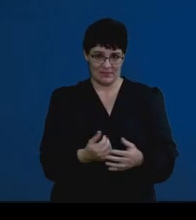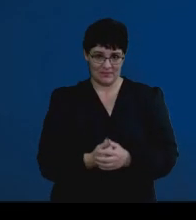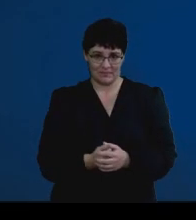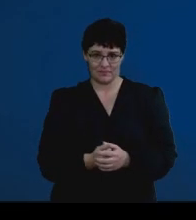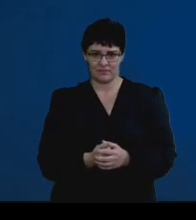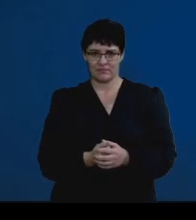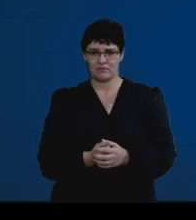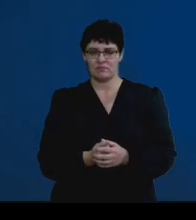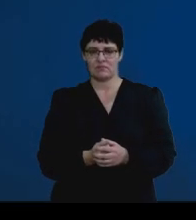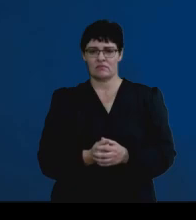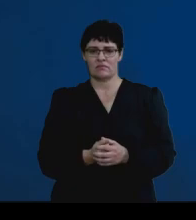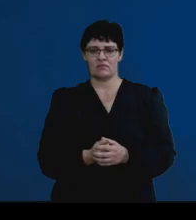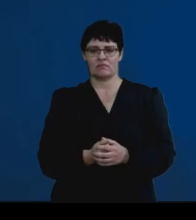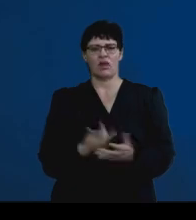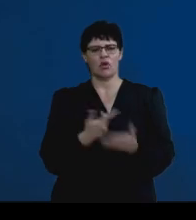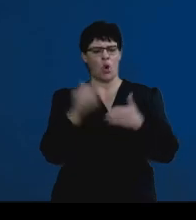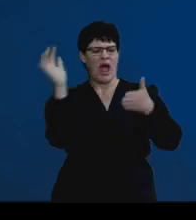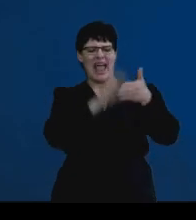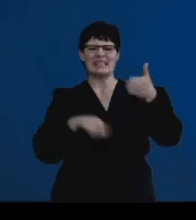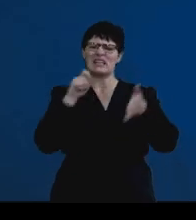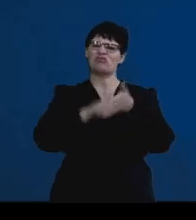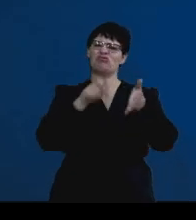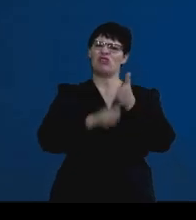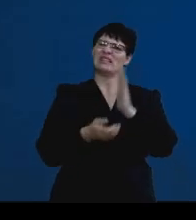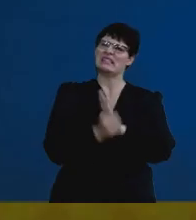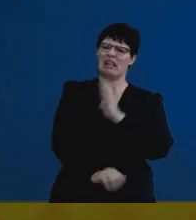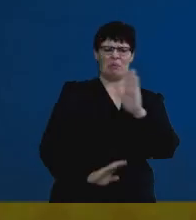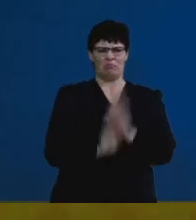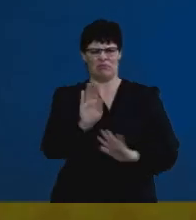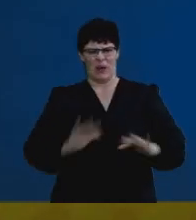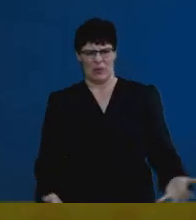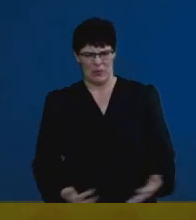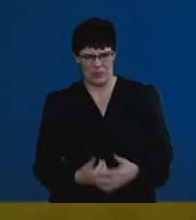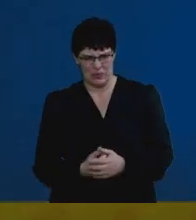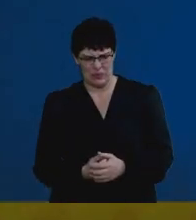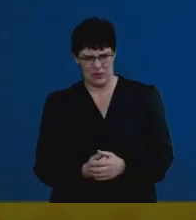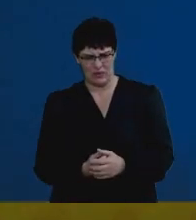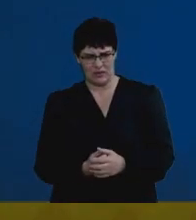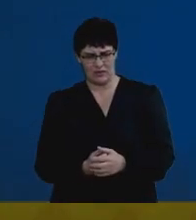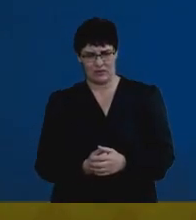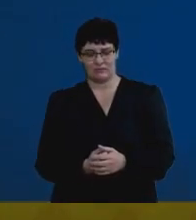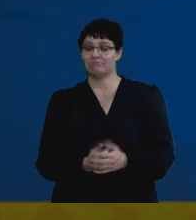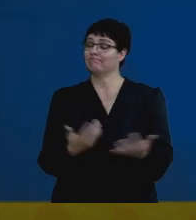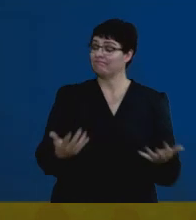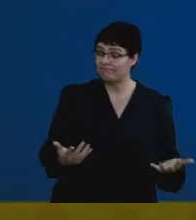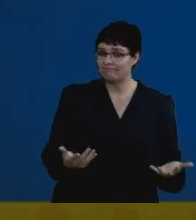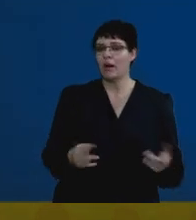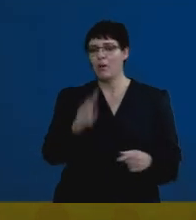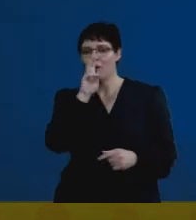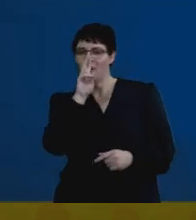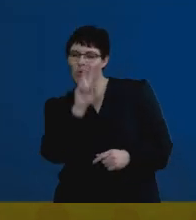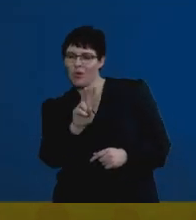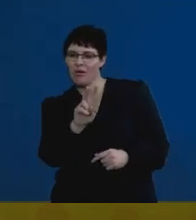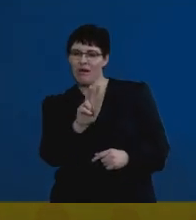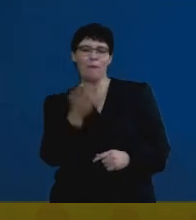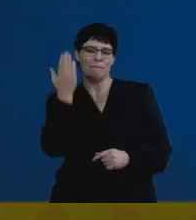How do we improve your essay writing skills? And often, the best way to do this is to look at sections